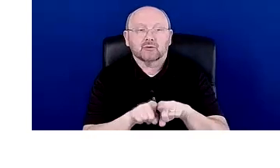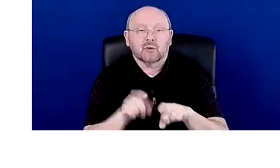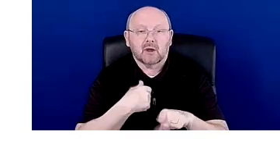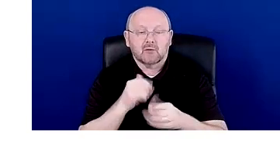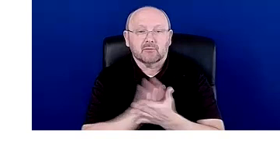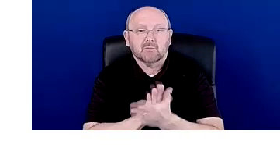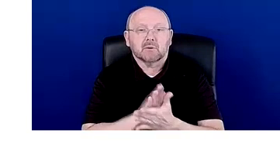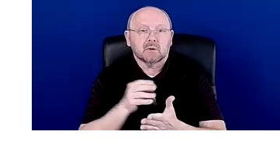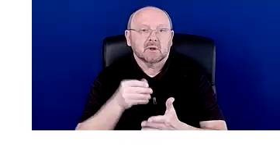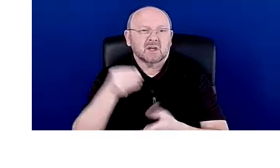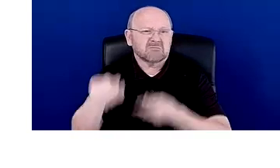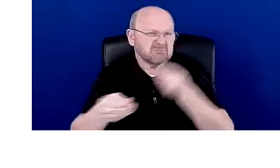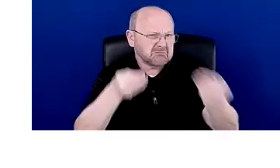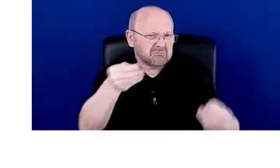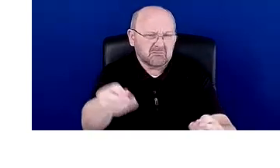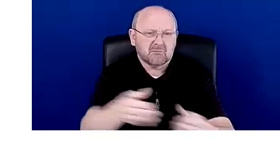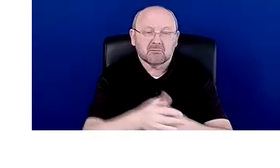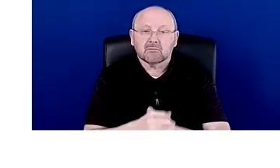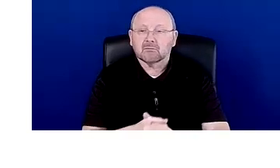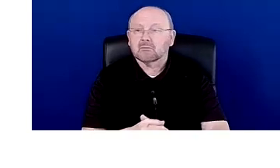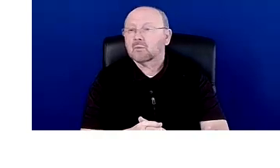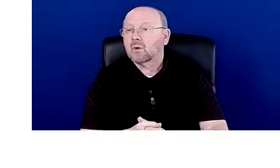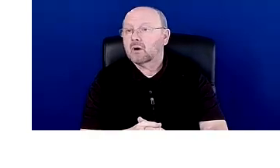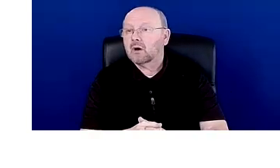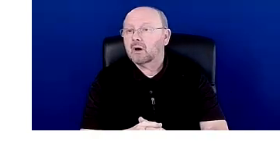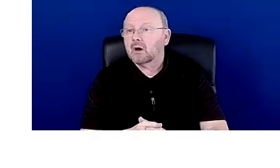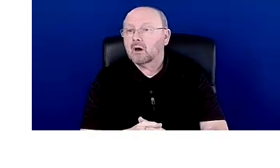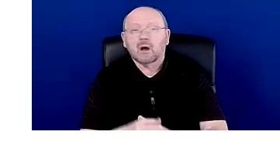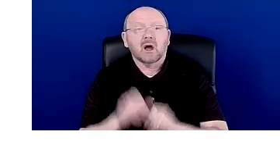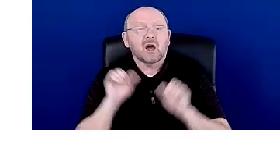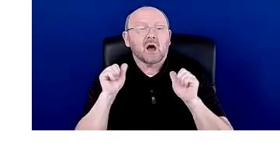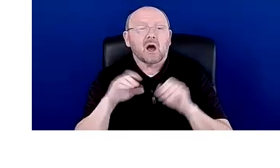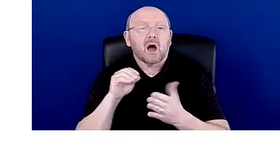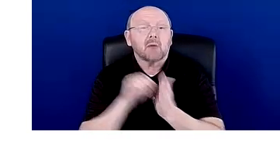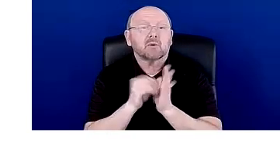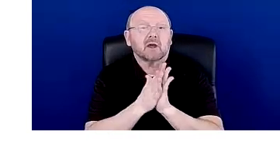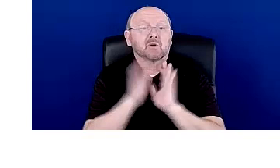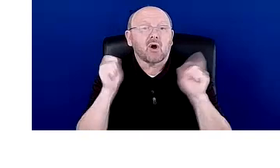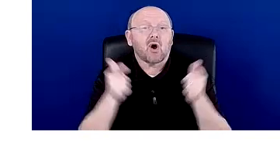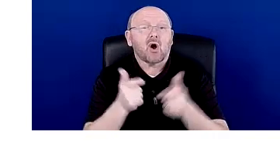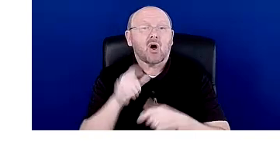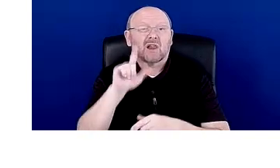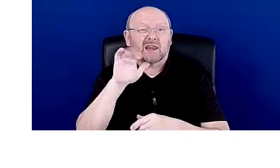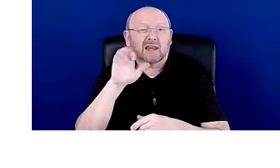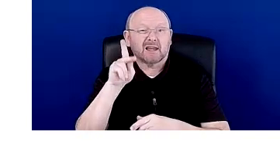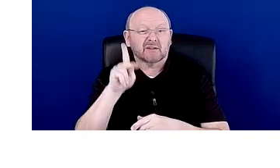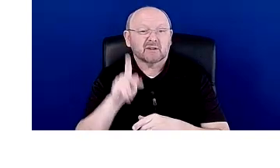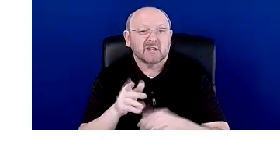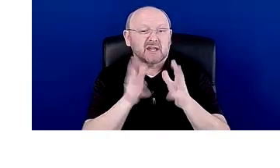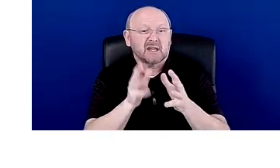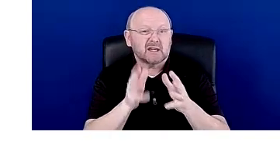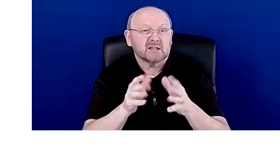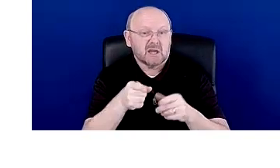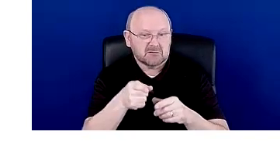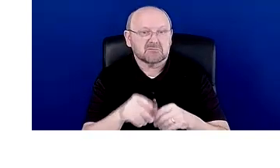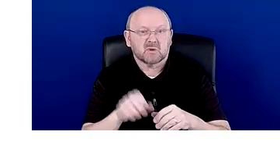has, um, more, more, I just, I just put all of those links in the chat for everybody. Perfect. Thank you. Um, the first place I'm going to jump